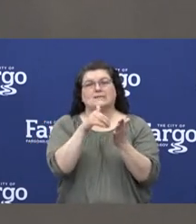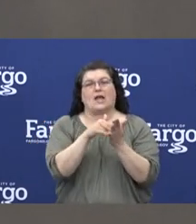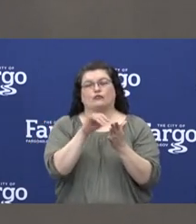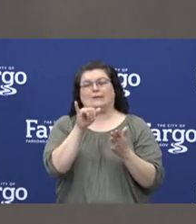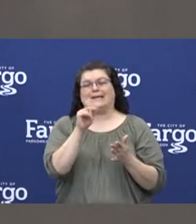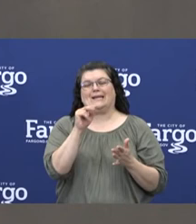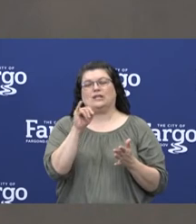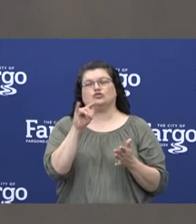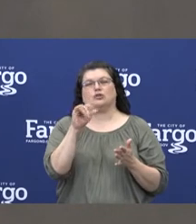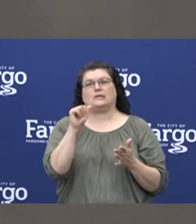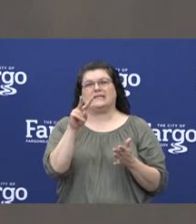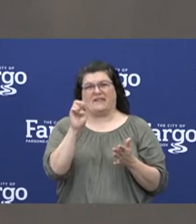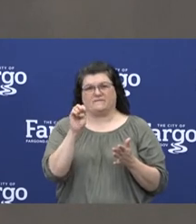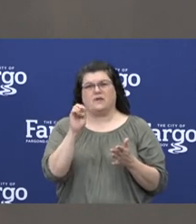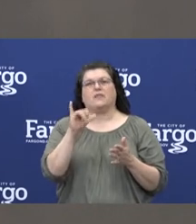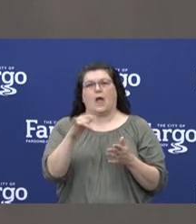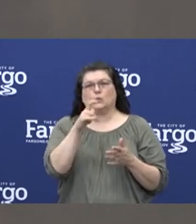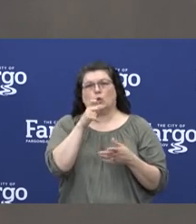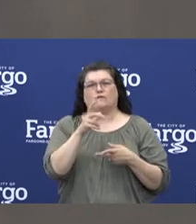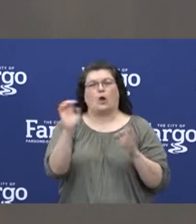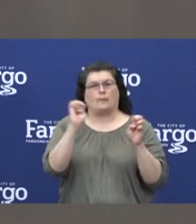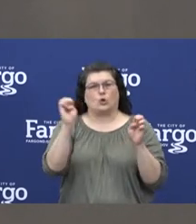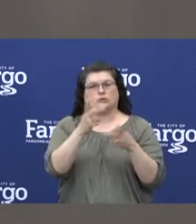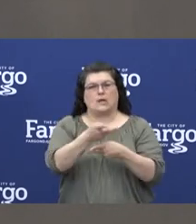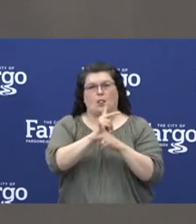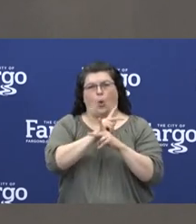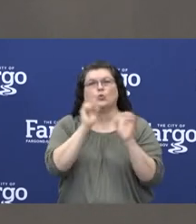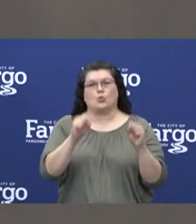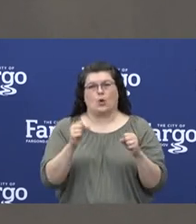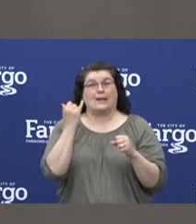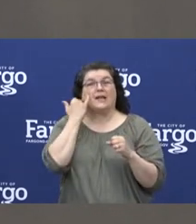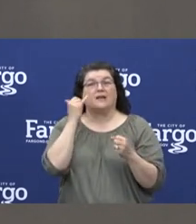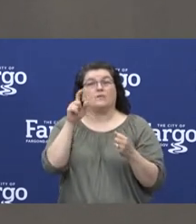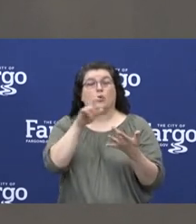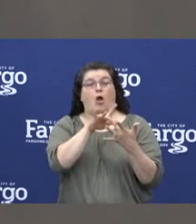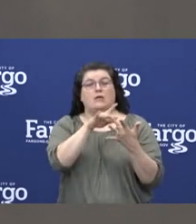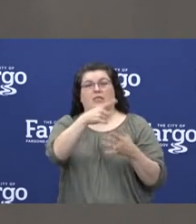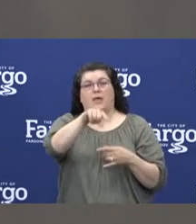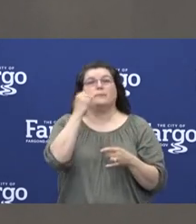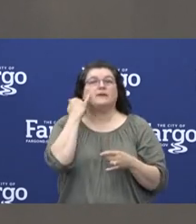Loan Fund if you need those resources at this point in time.